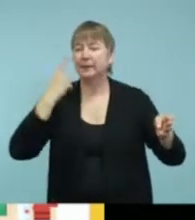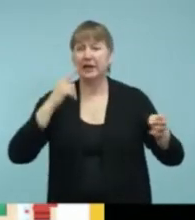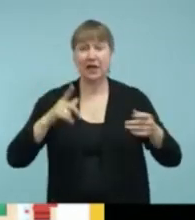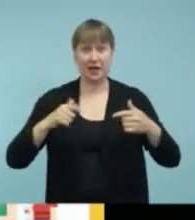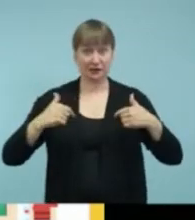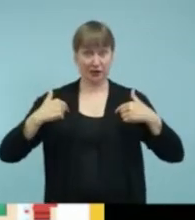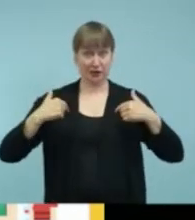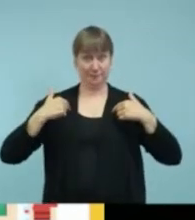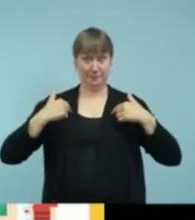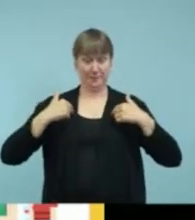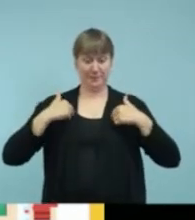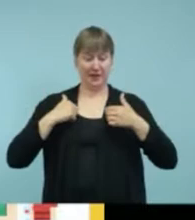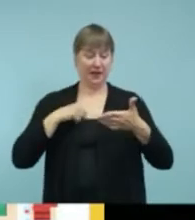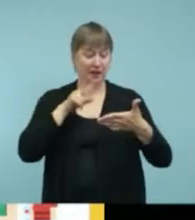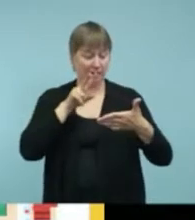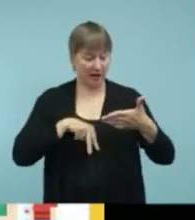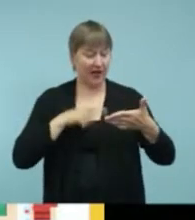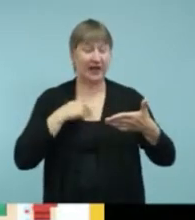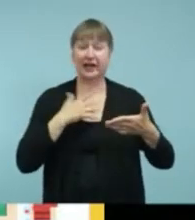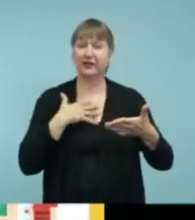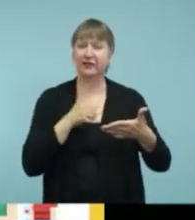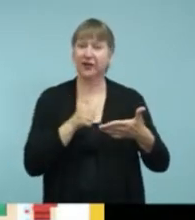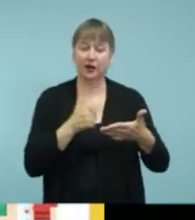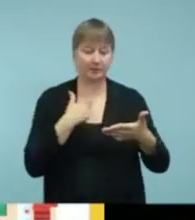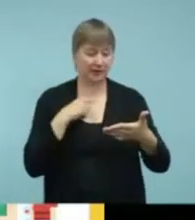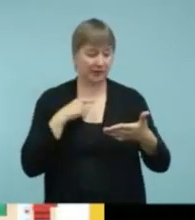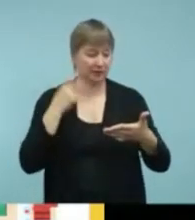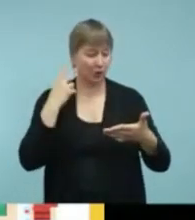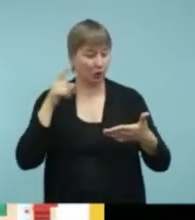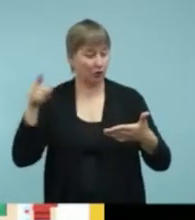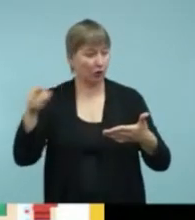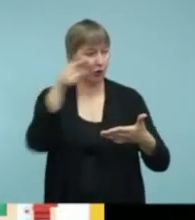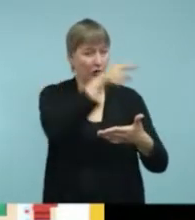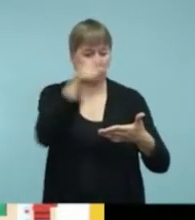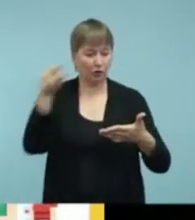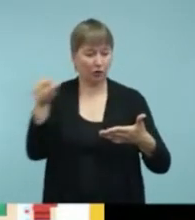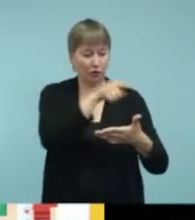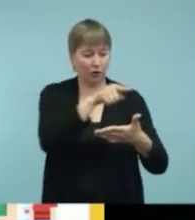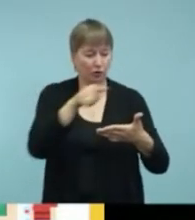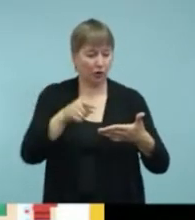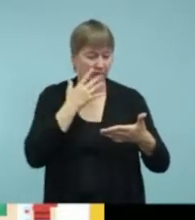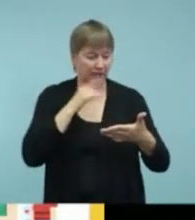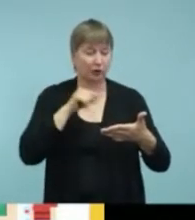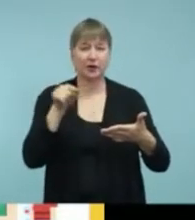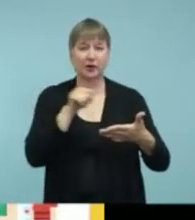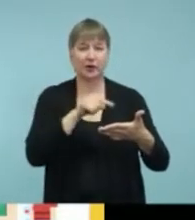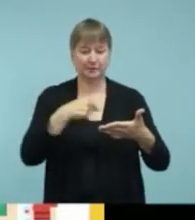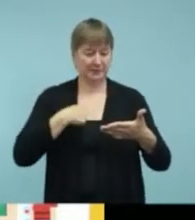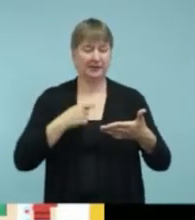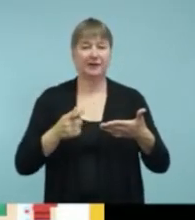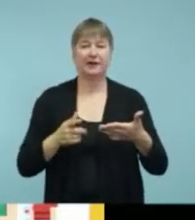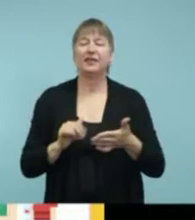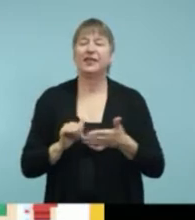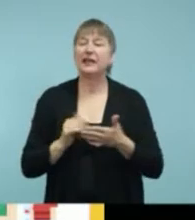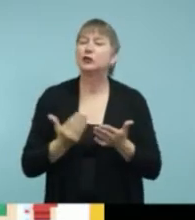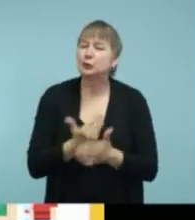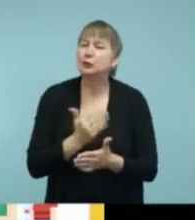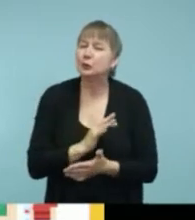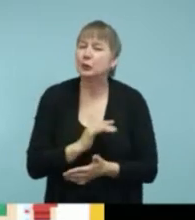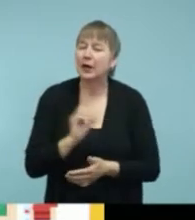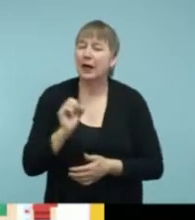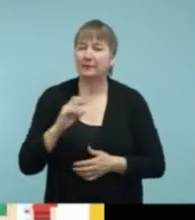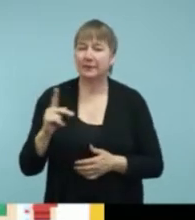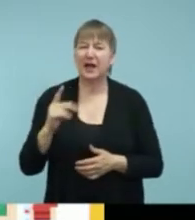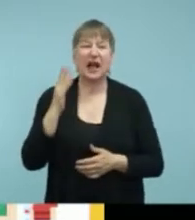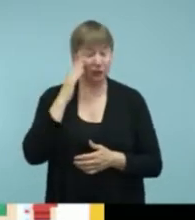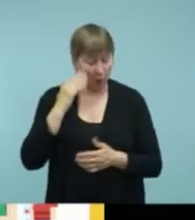conversation because they're all kind of color coded. So that's kind of a new app that's out there. And I know it is available